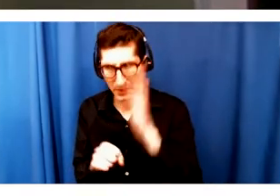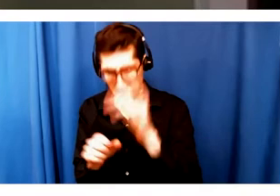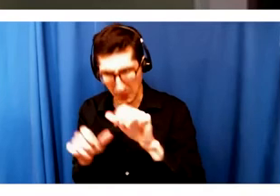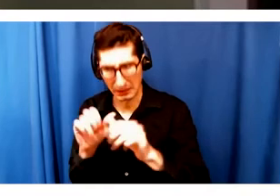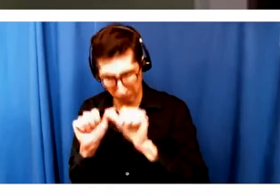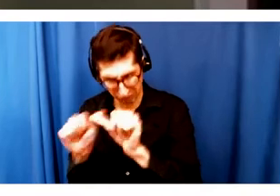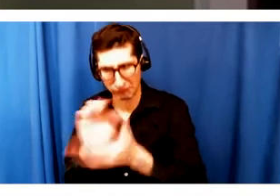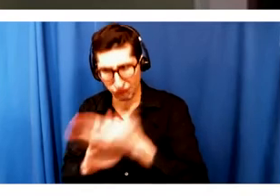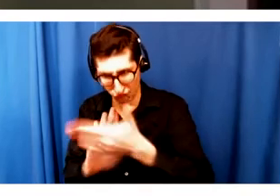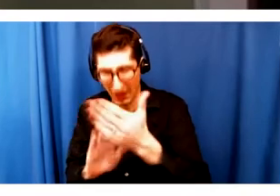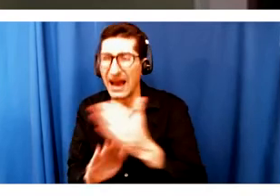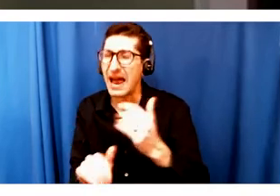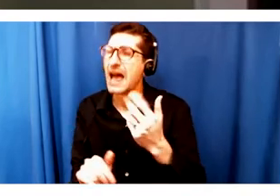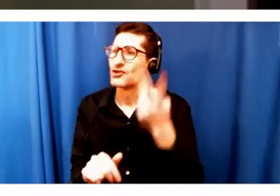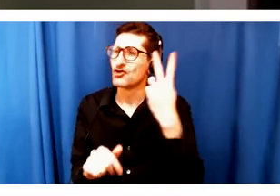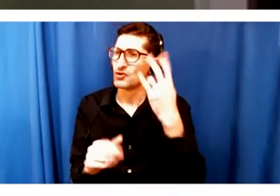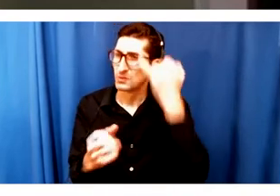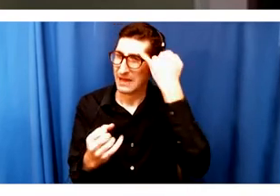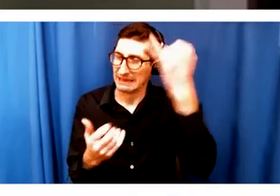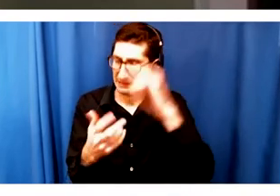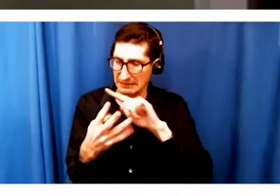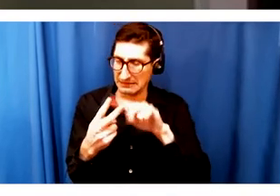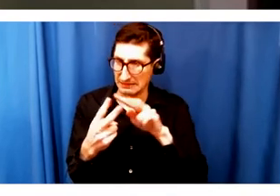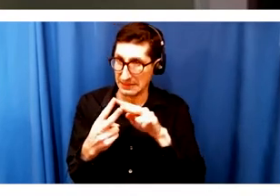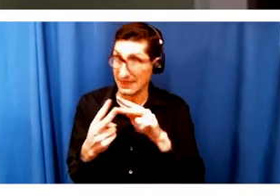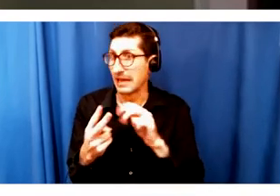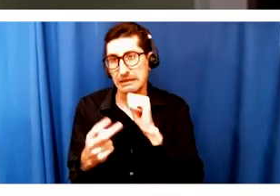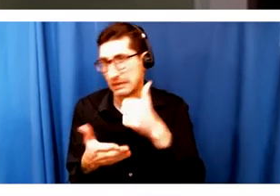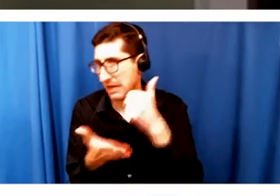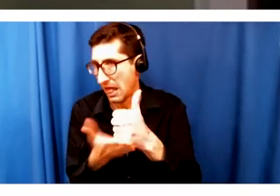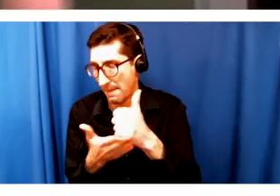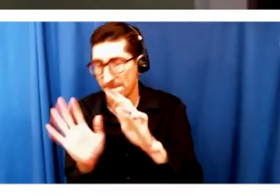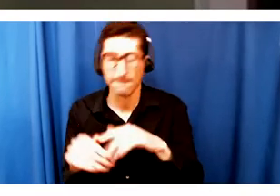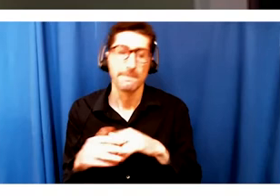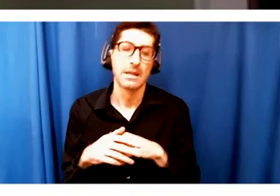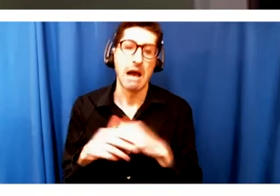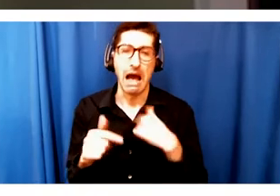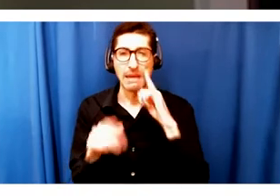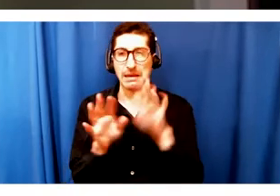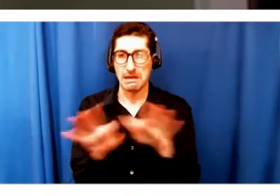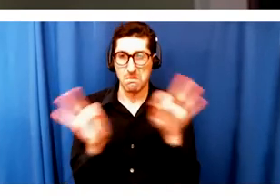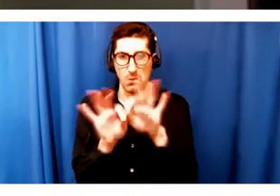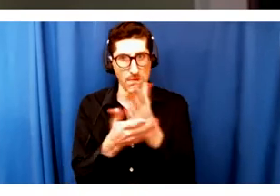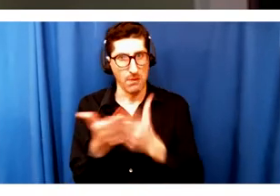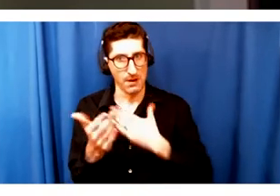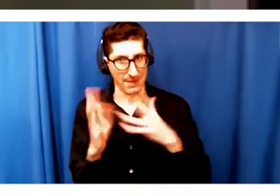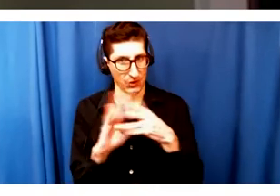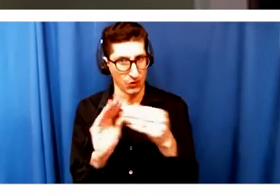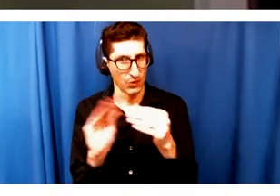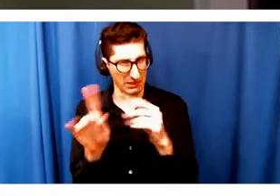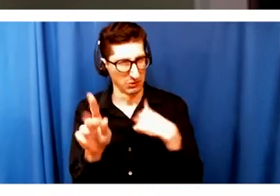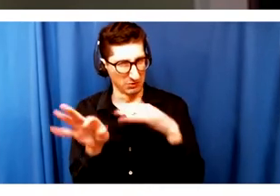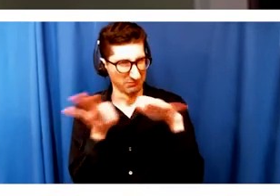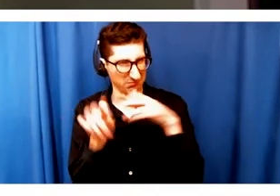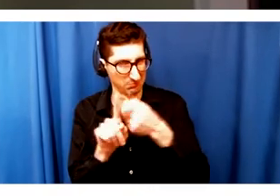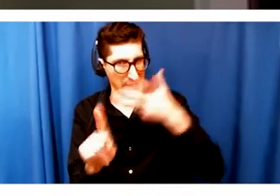anyway, that did not serve me. And I think it's a really important part of the story because I'm a, you know,